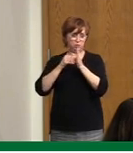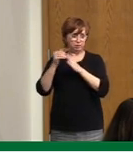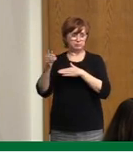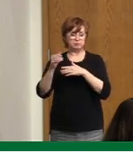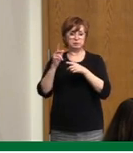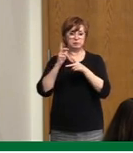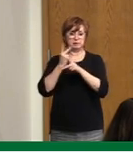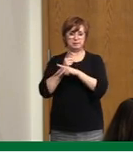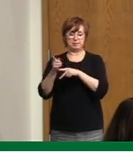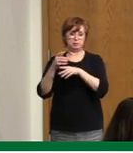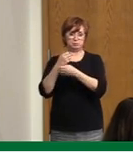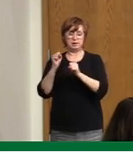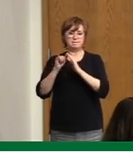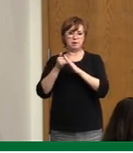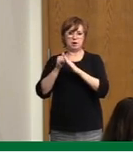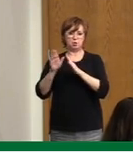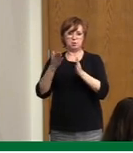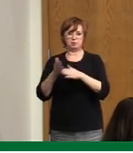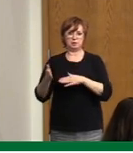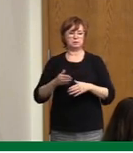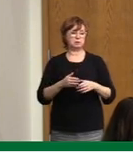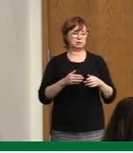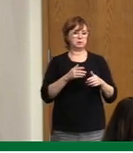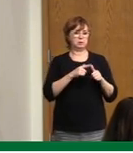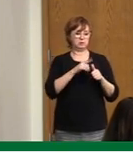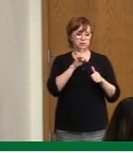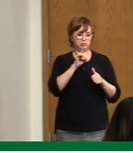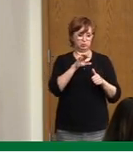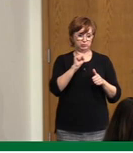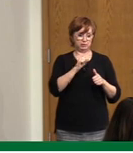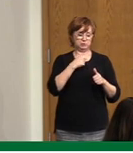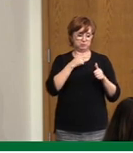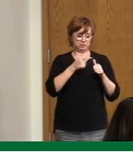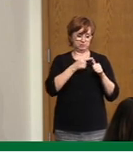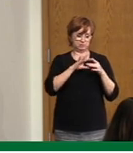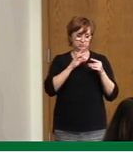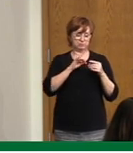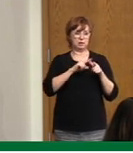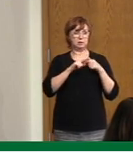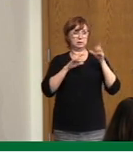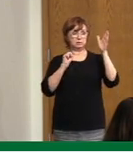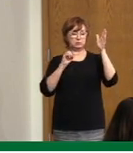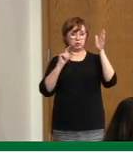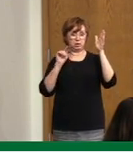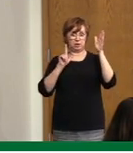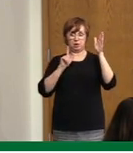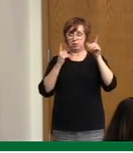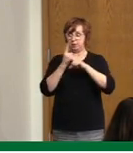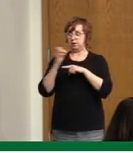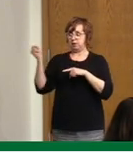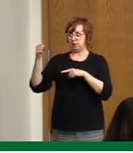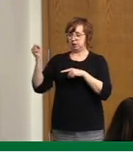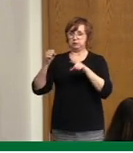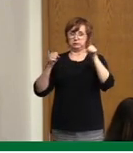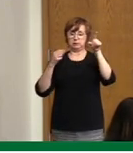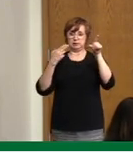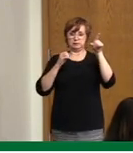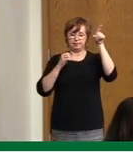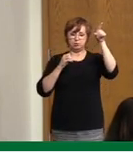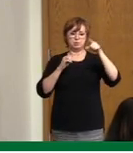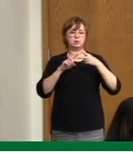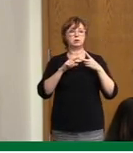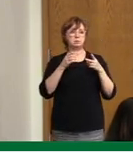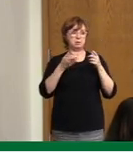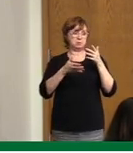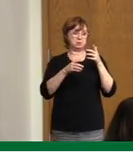they are safe? Yeah, I'll maybe make some initial comments and Mr. Livingston is on. He is, yes. And then Mr. Livingston, go ahead or